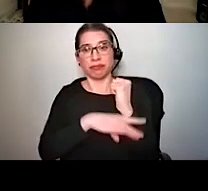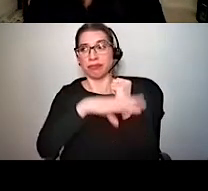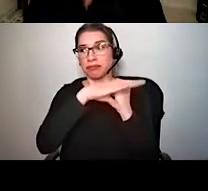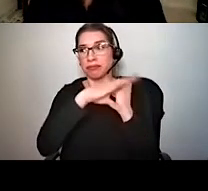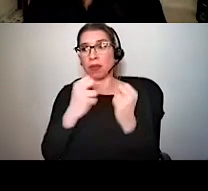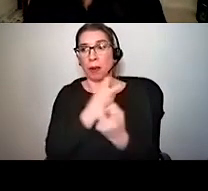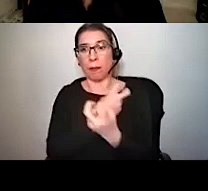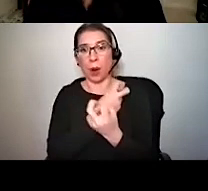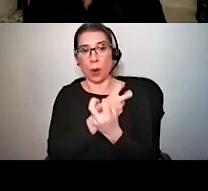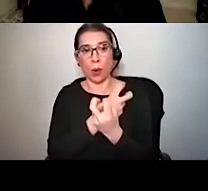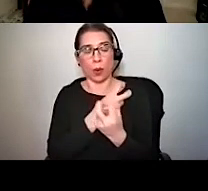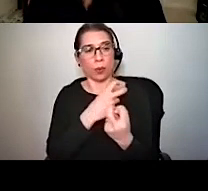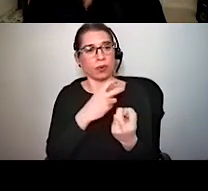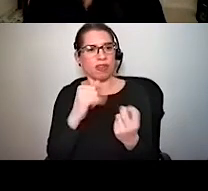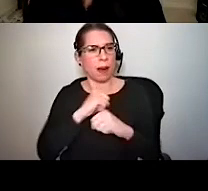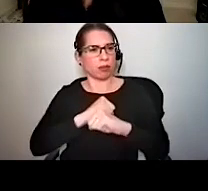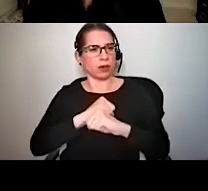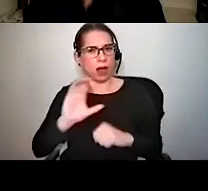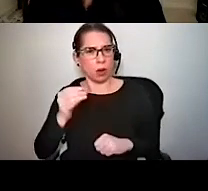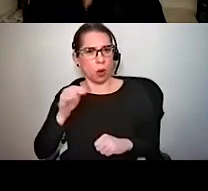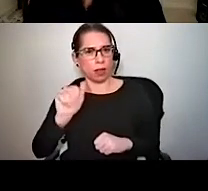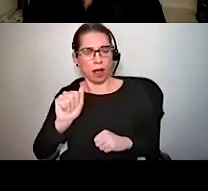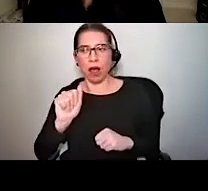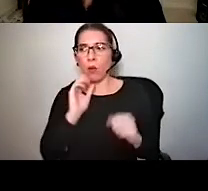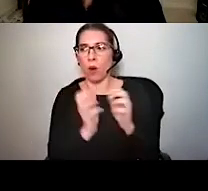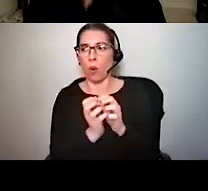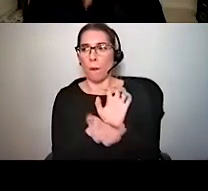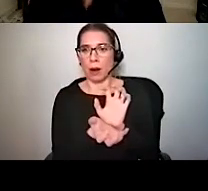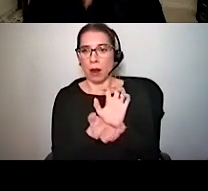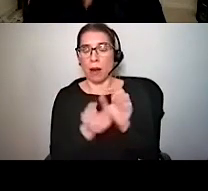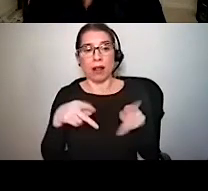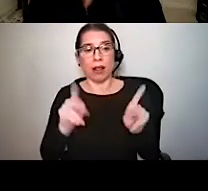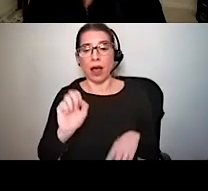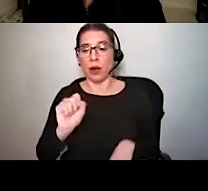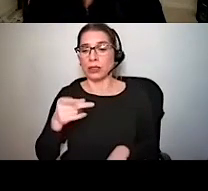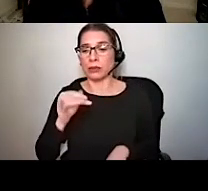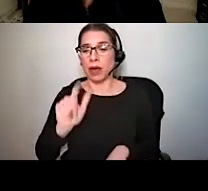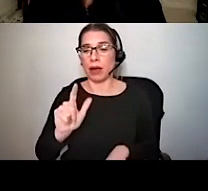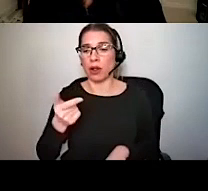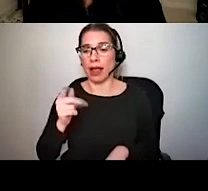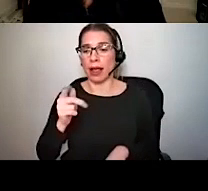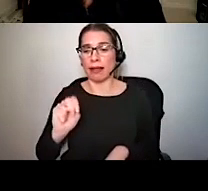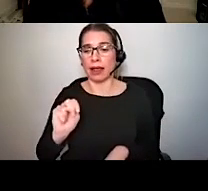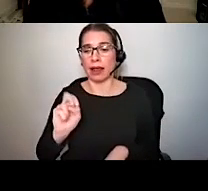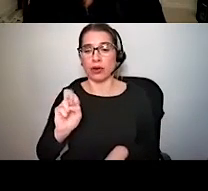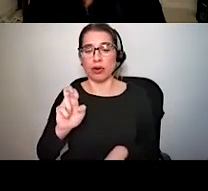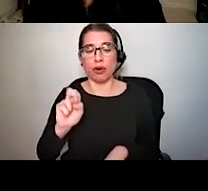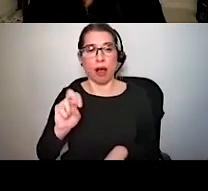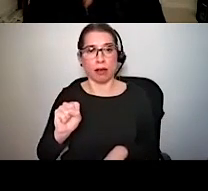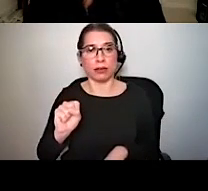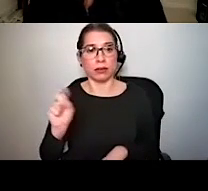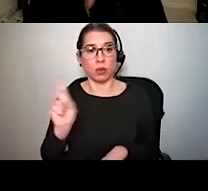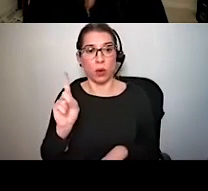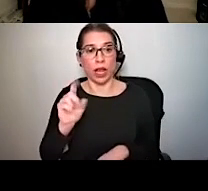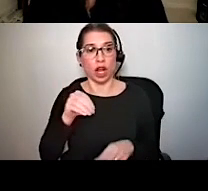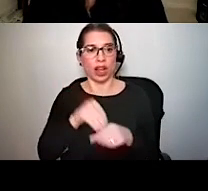cochlea, it opens up to allow the spiral ganglion neurons, which are actually located in the spiral of the